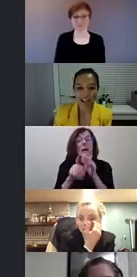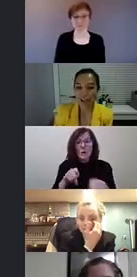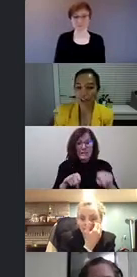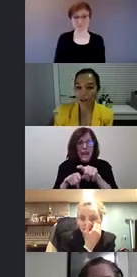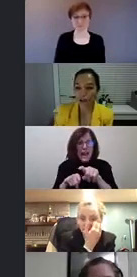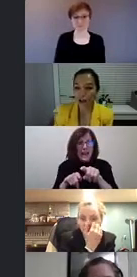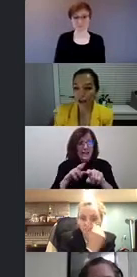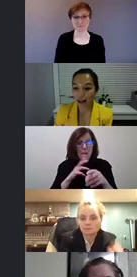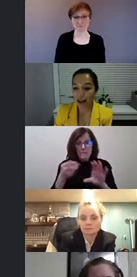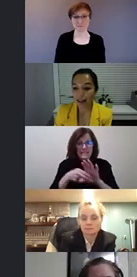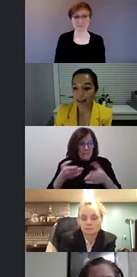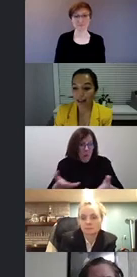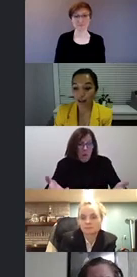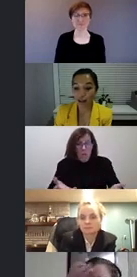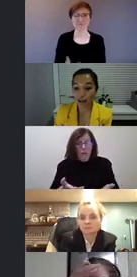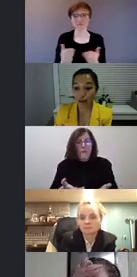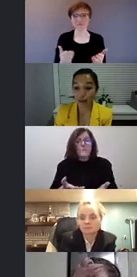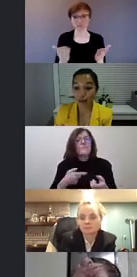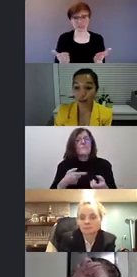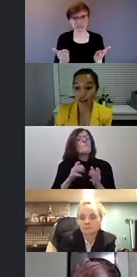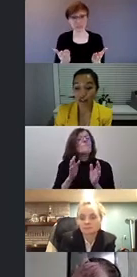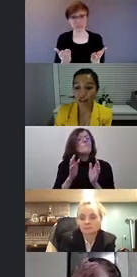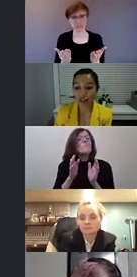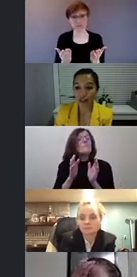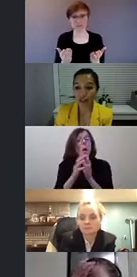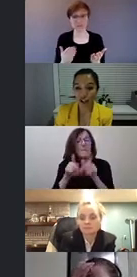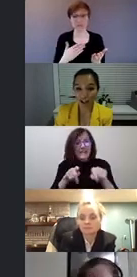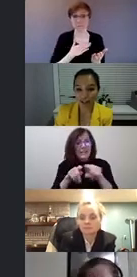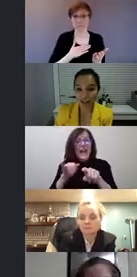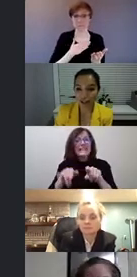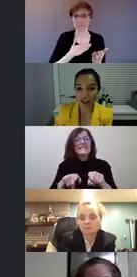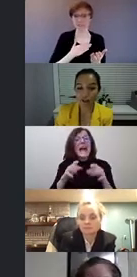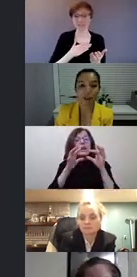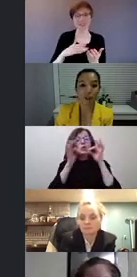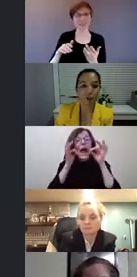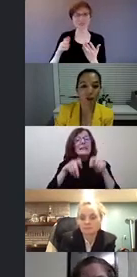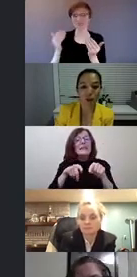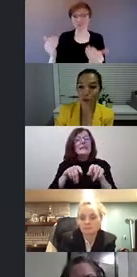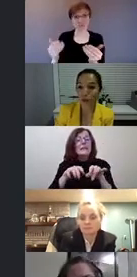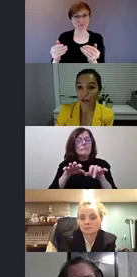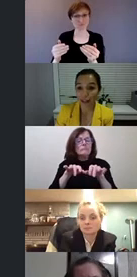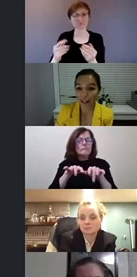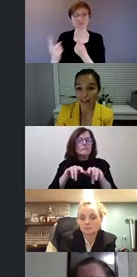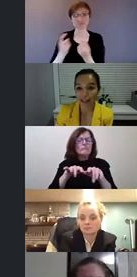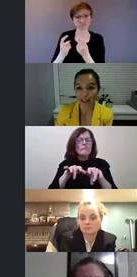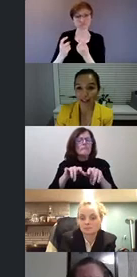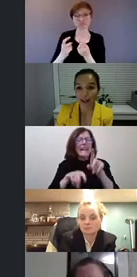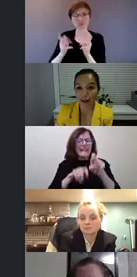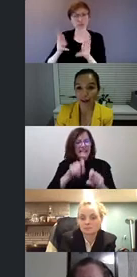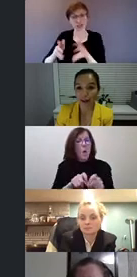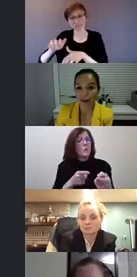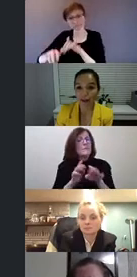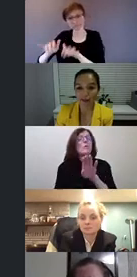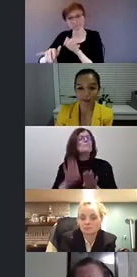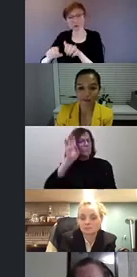us, to ask, to write your questions in the chat feature. You could also raise your hand, and